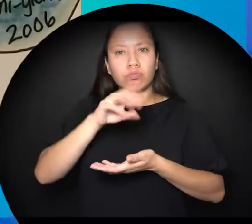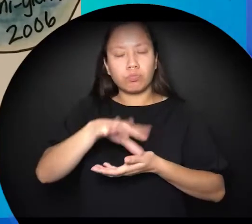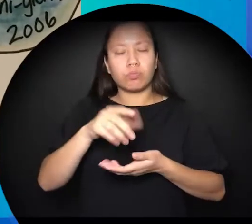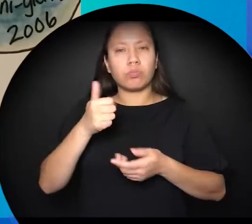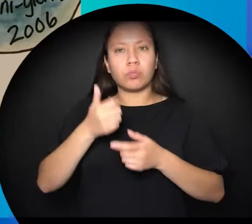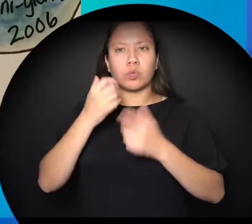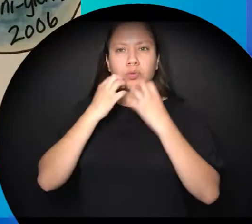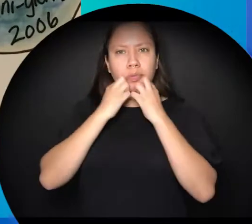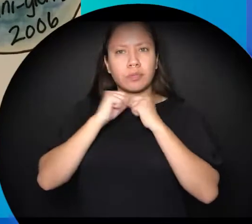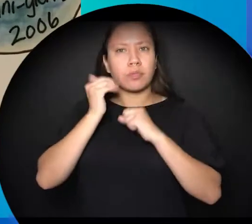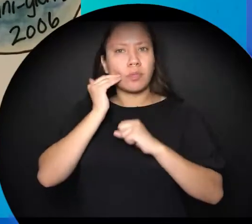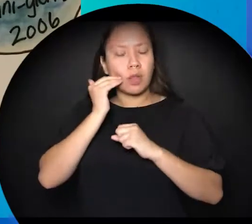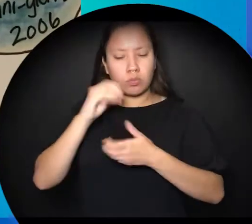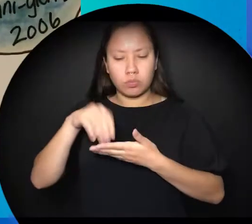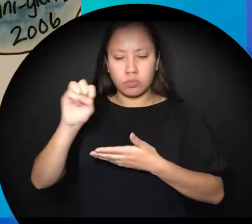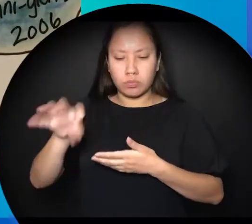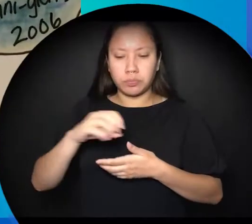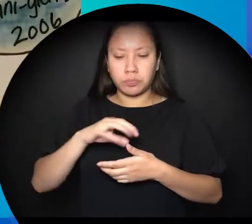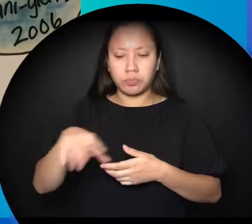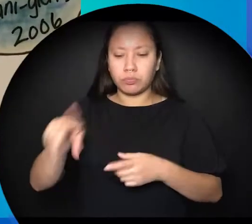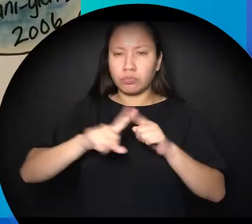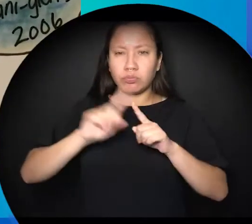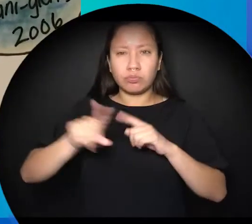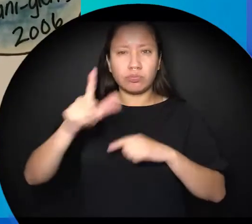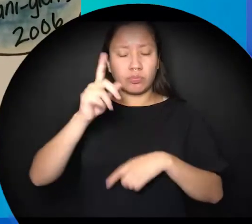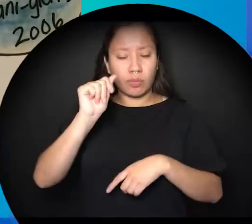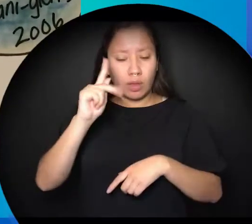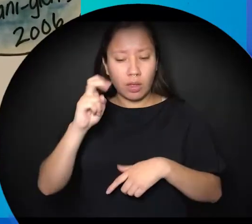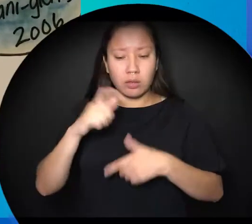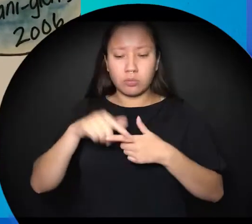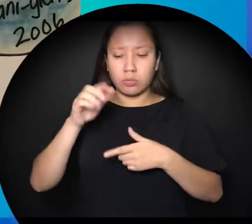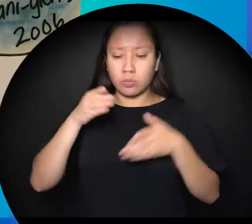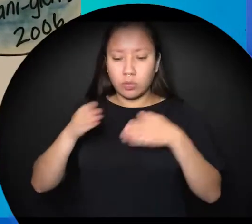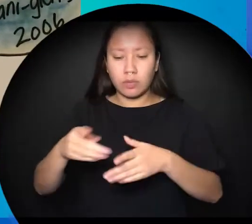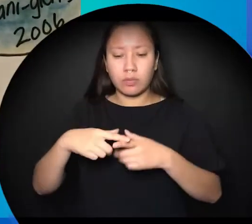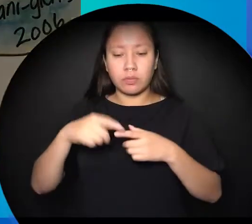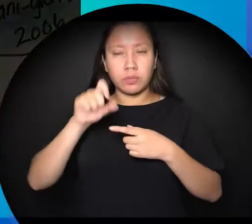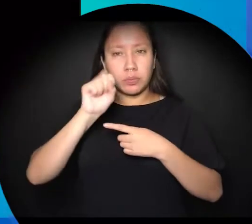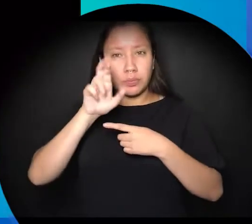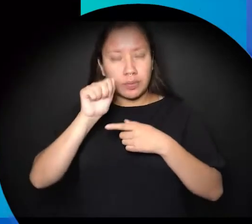they got up before the birds and went to bed when Nukomis rose